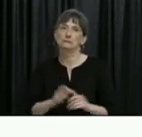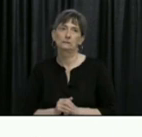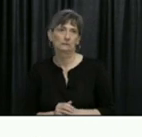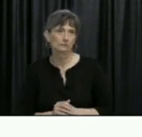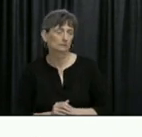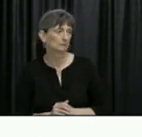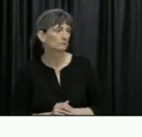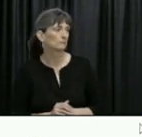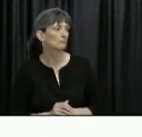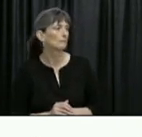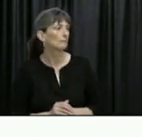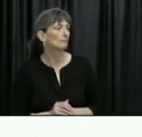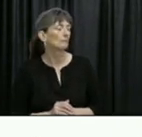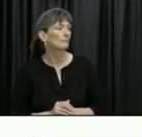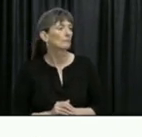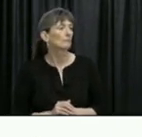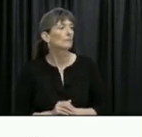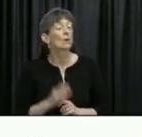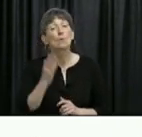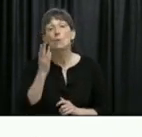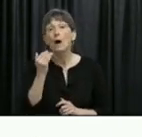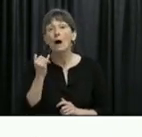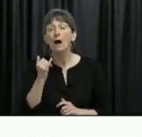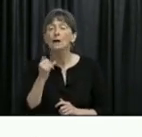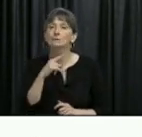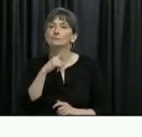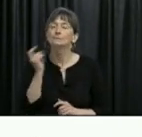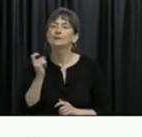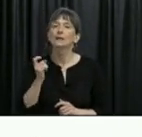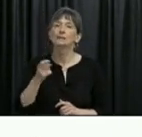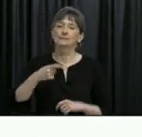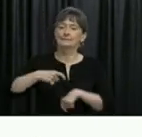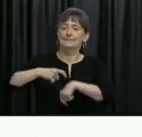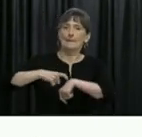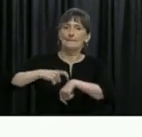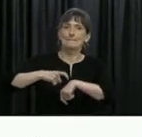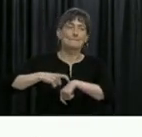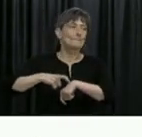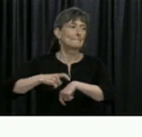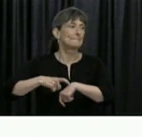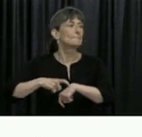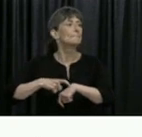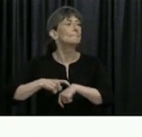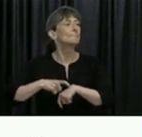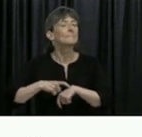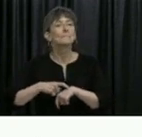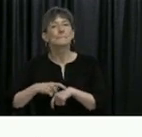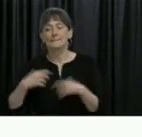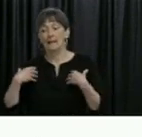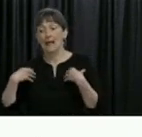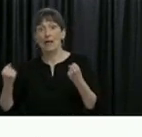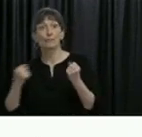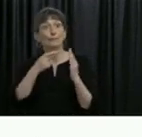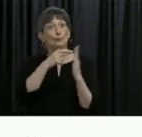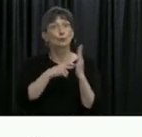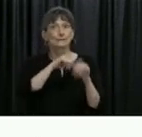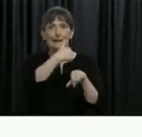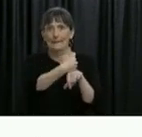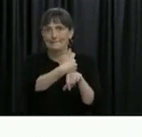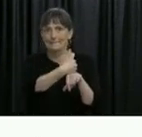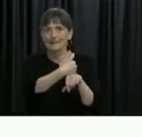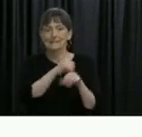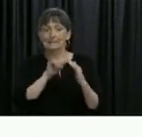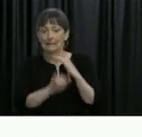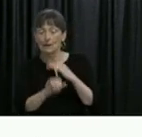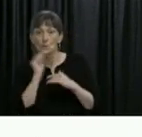This is in large, due to large measure, sorry, due to the time that the health measures were taken in terms of stay-at